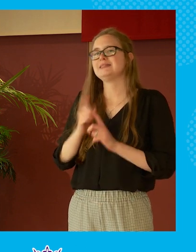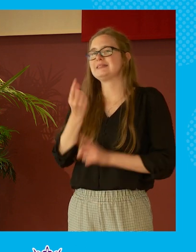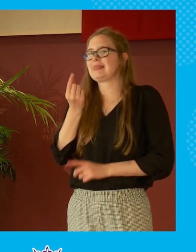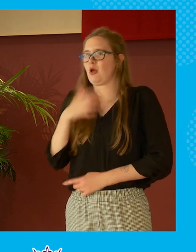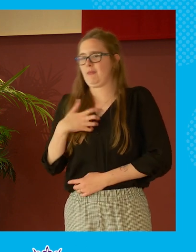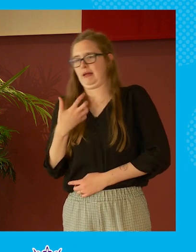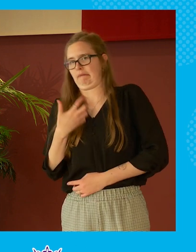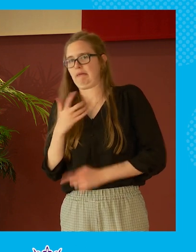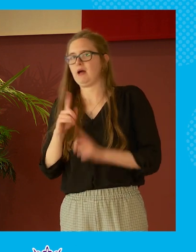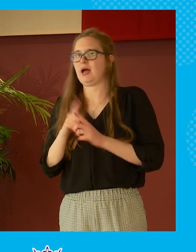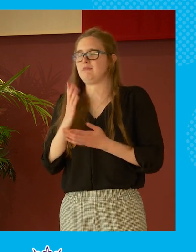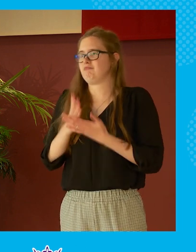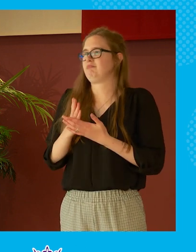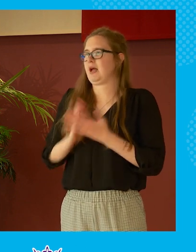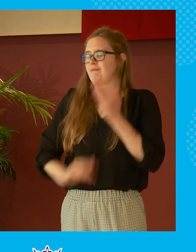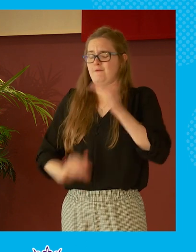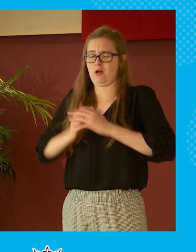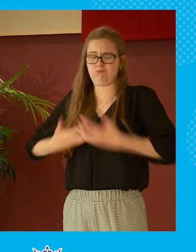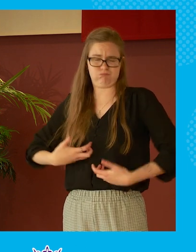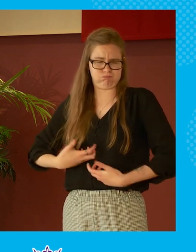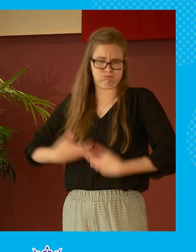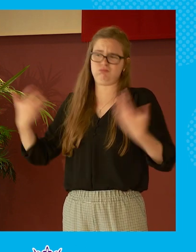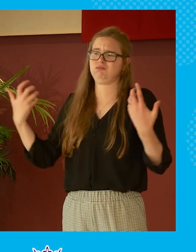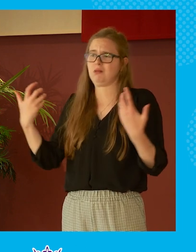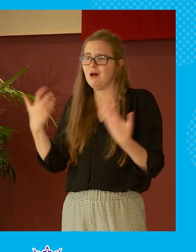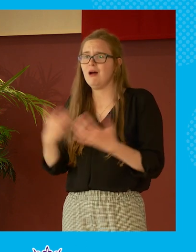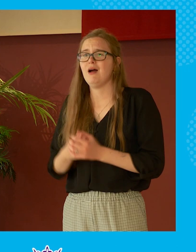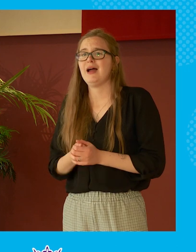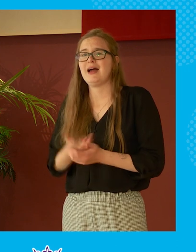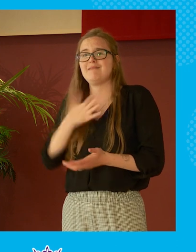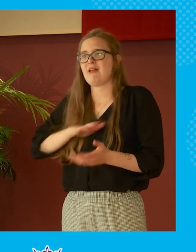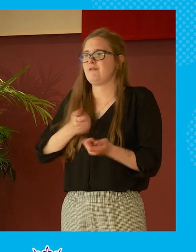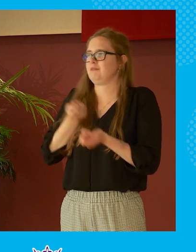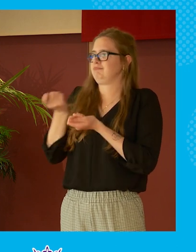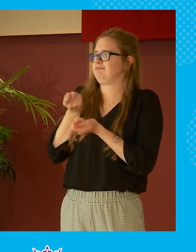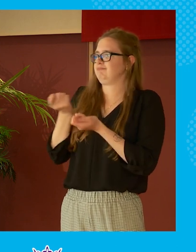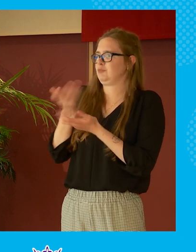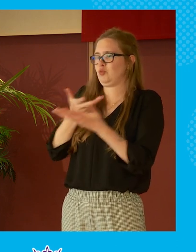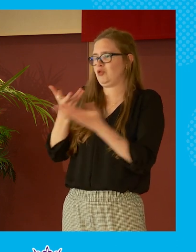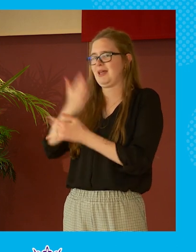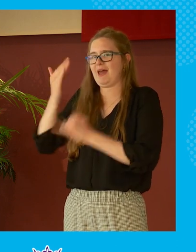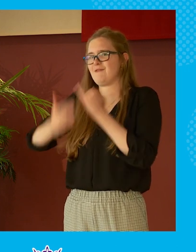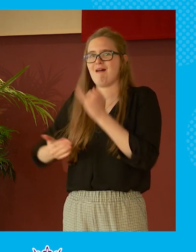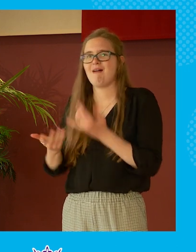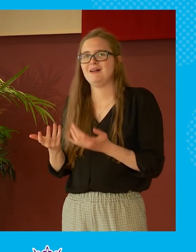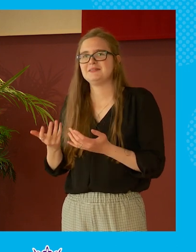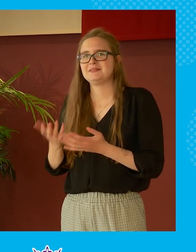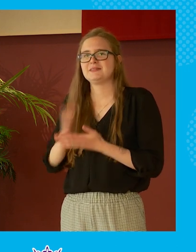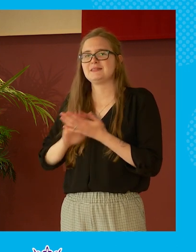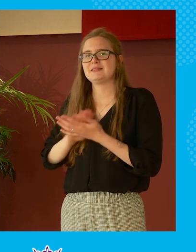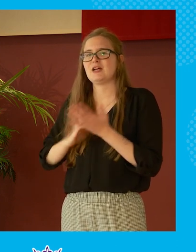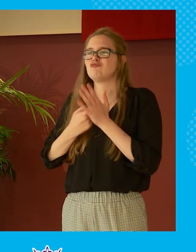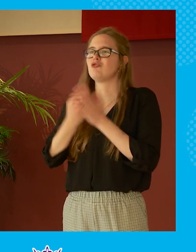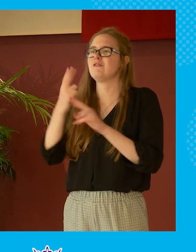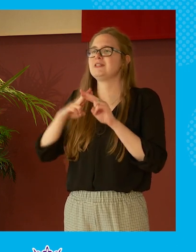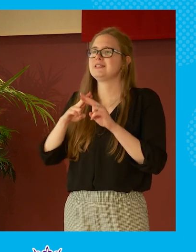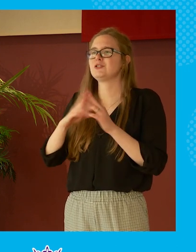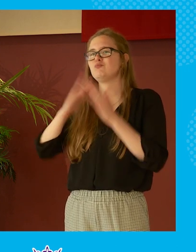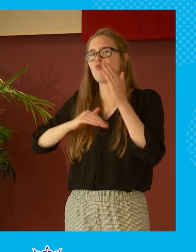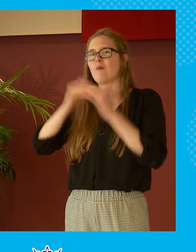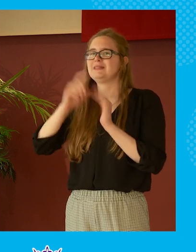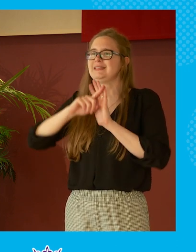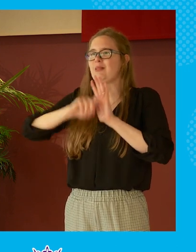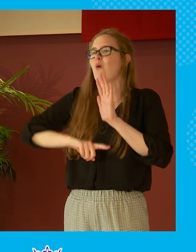slightly unhappy and absolutely at daggers drawn and never deal with the other one again the reference to property litigation